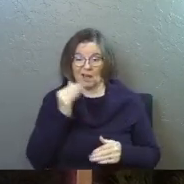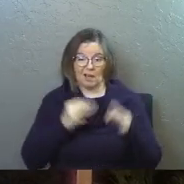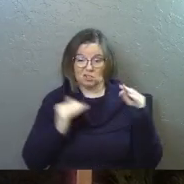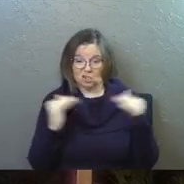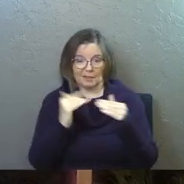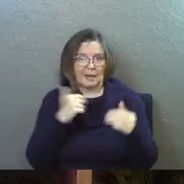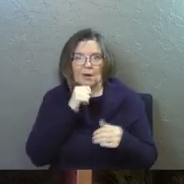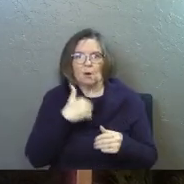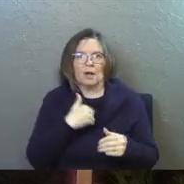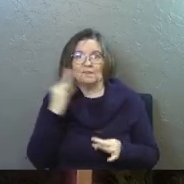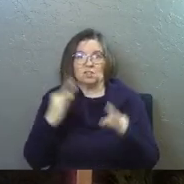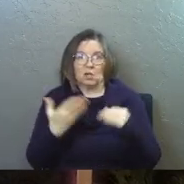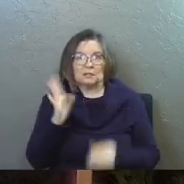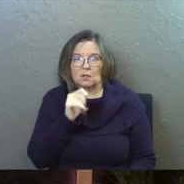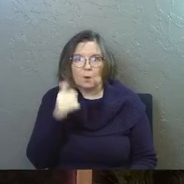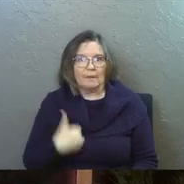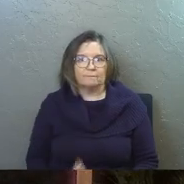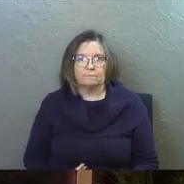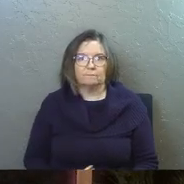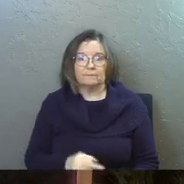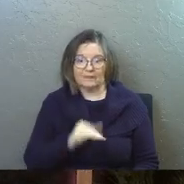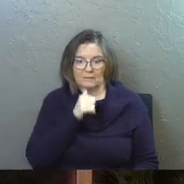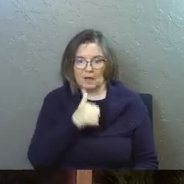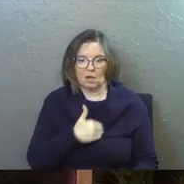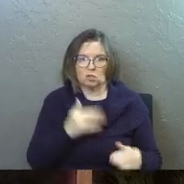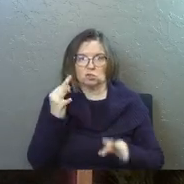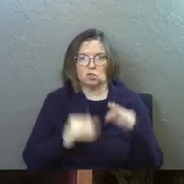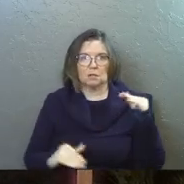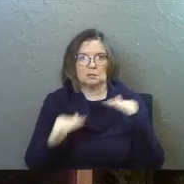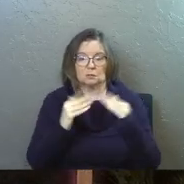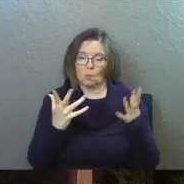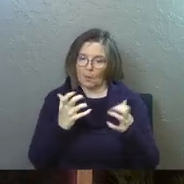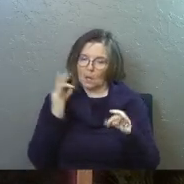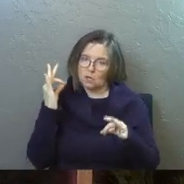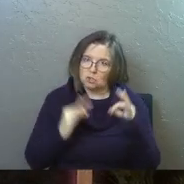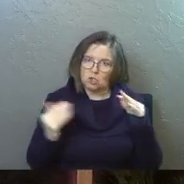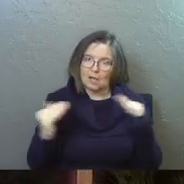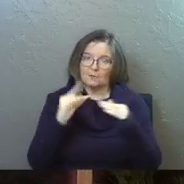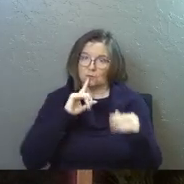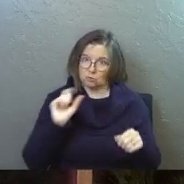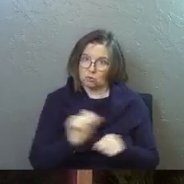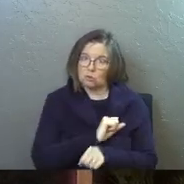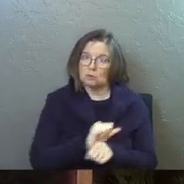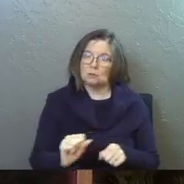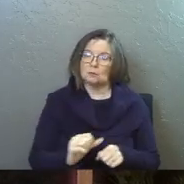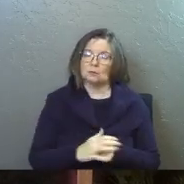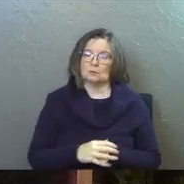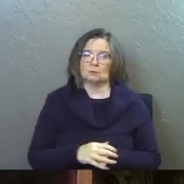justice, then I don't have a just God. And so we want justice for sure.